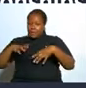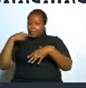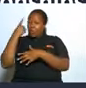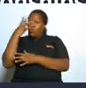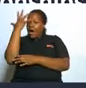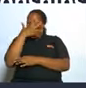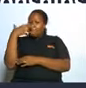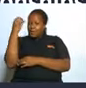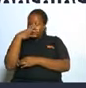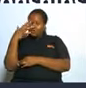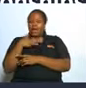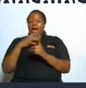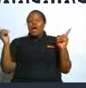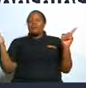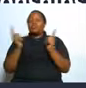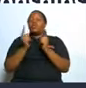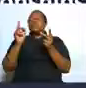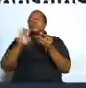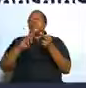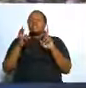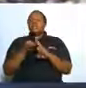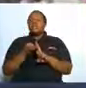have shorter relationships